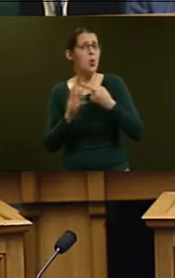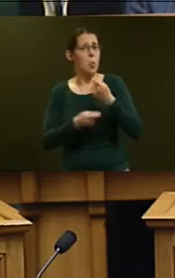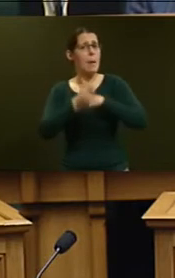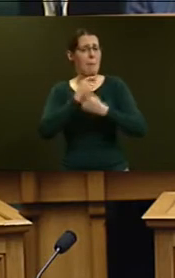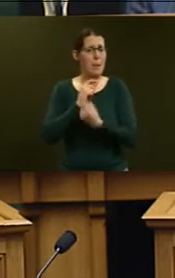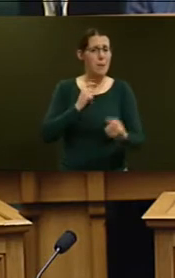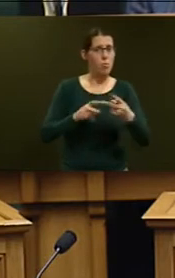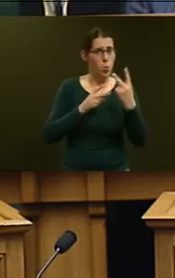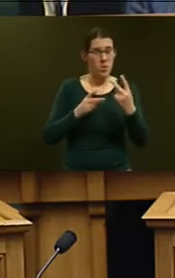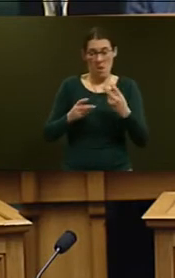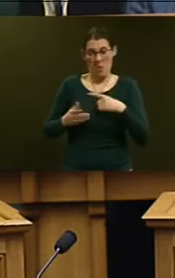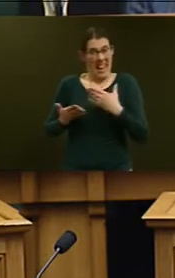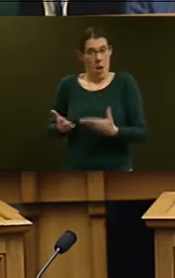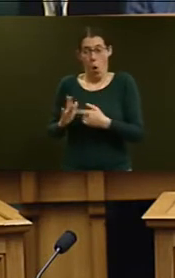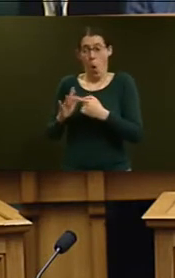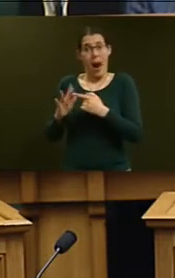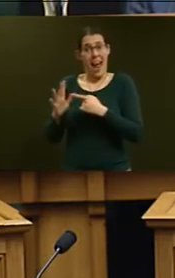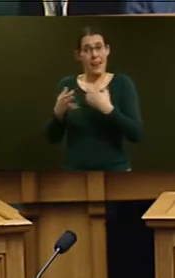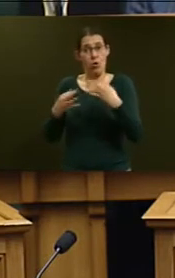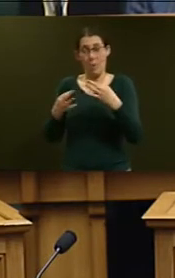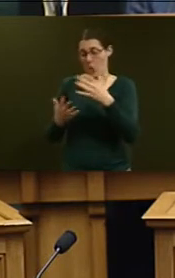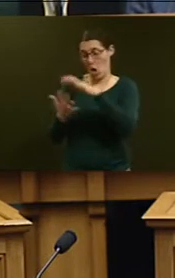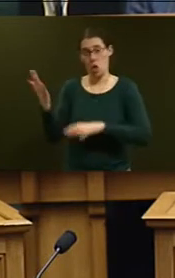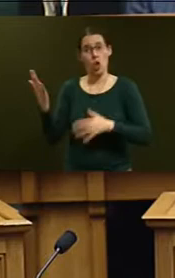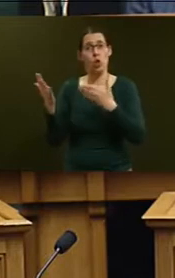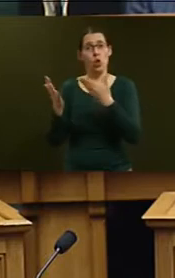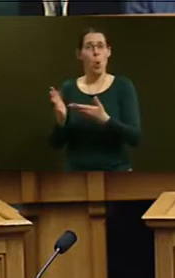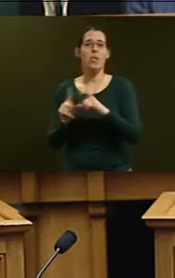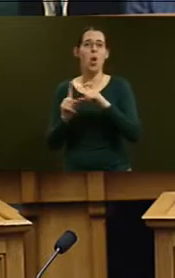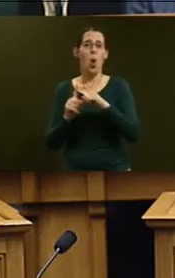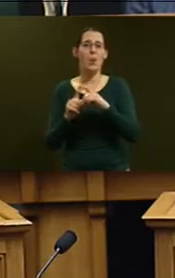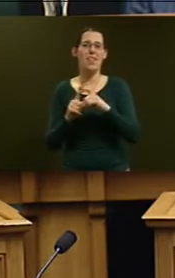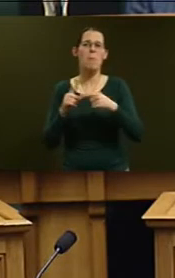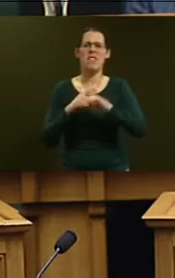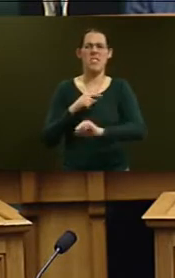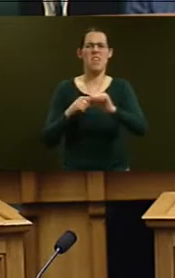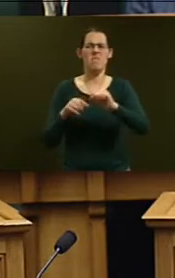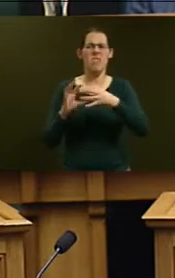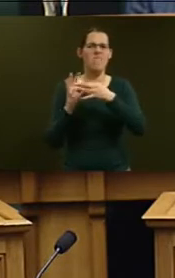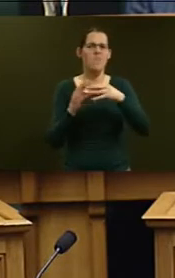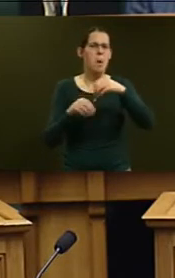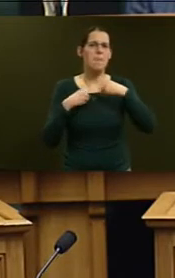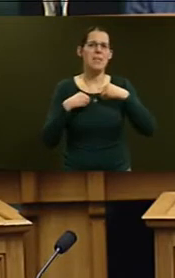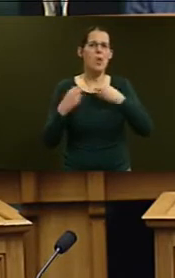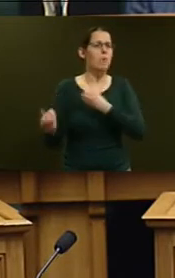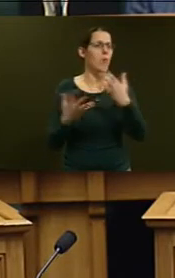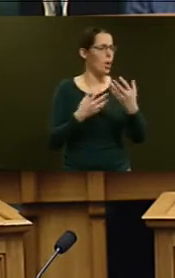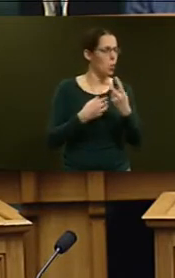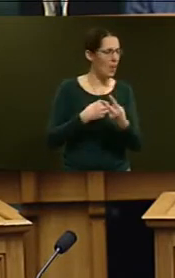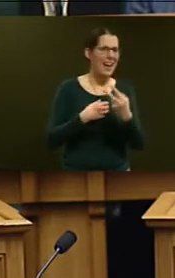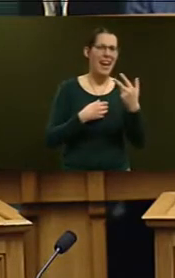-related entities provided 28 consultation services to the project from 2011 to